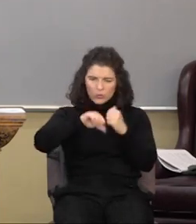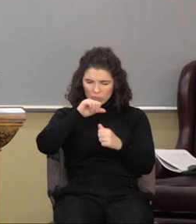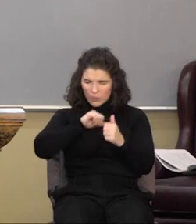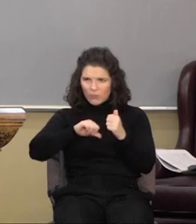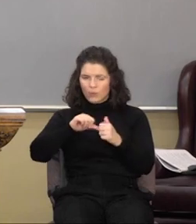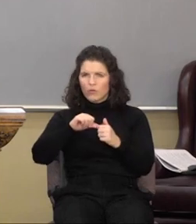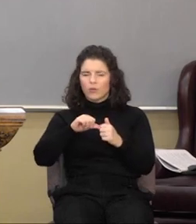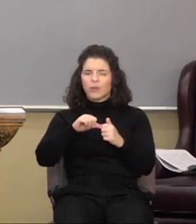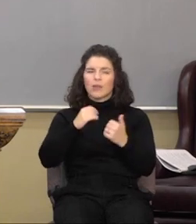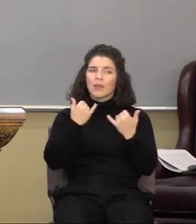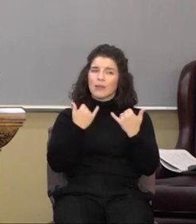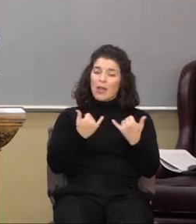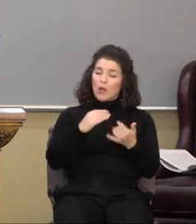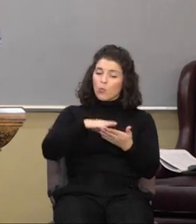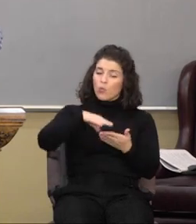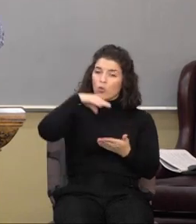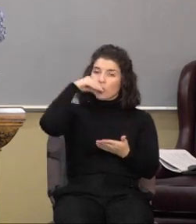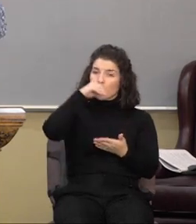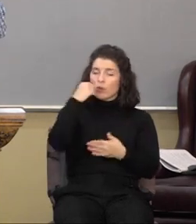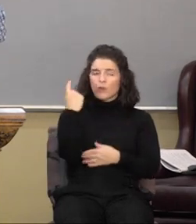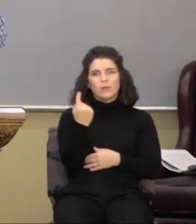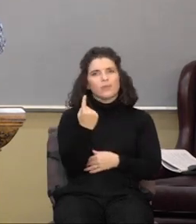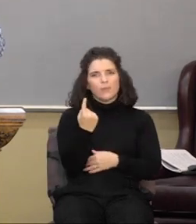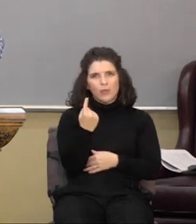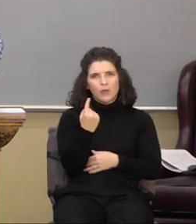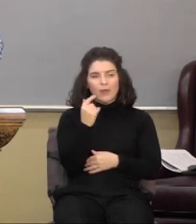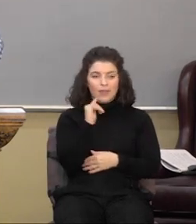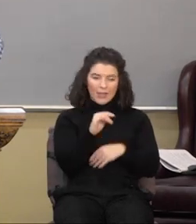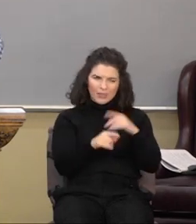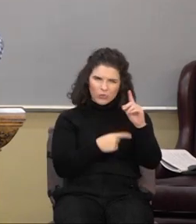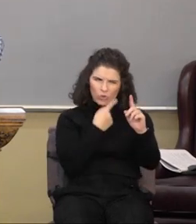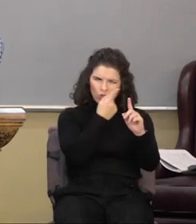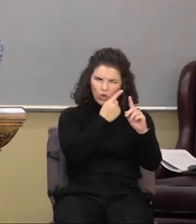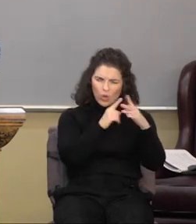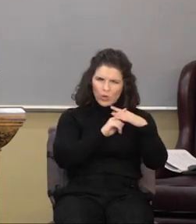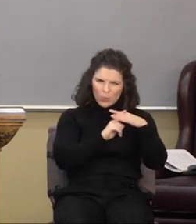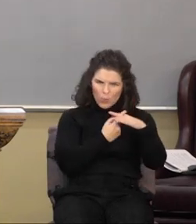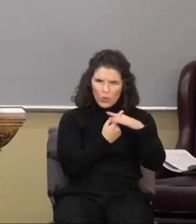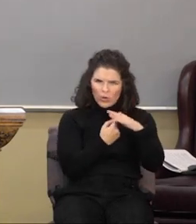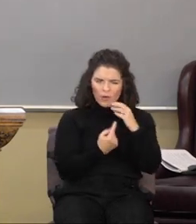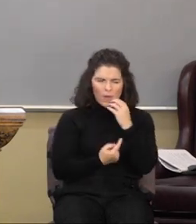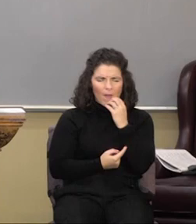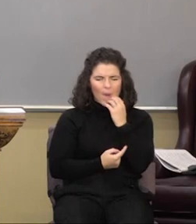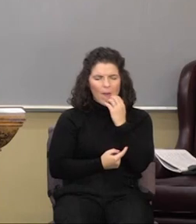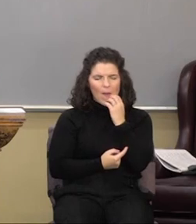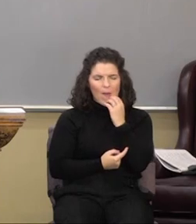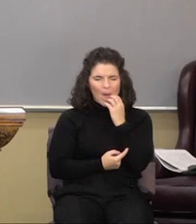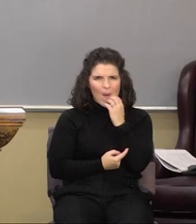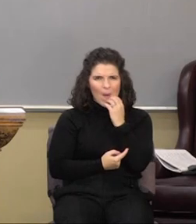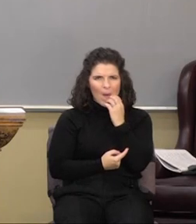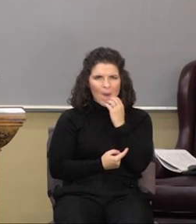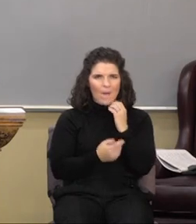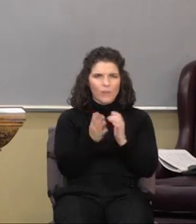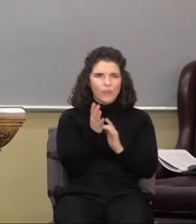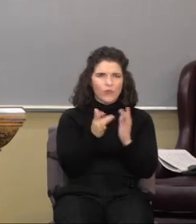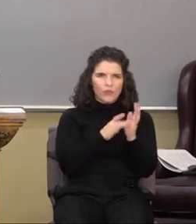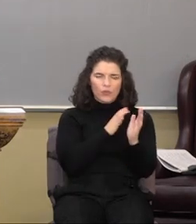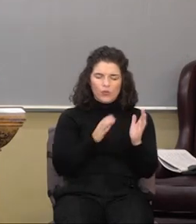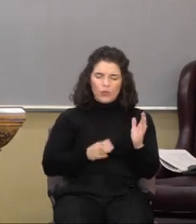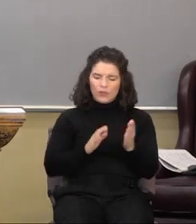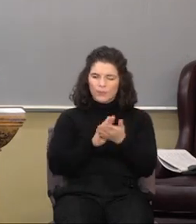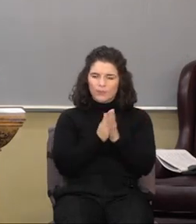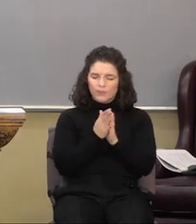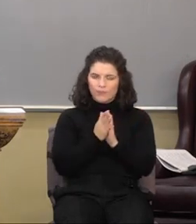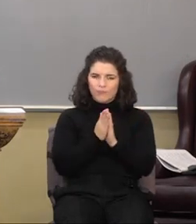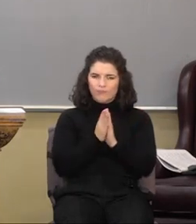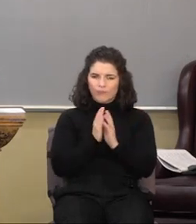us. Now we're learning something. That's the starting point. So Jesus Christ now becomes the channel of that love. You're familiar